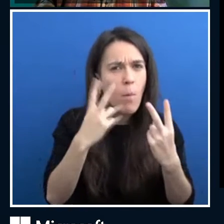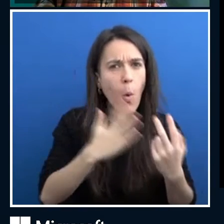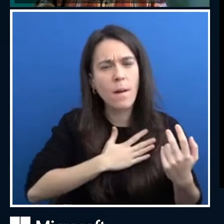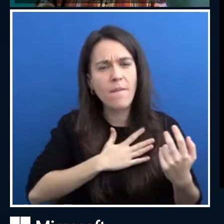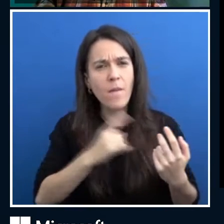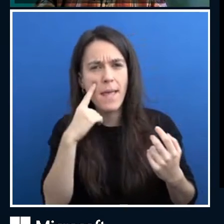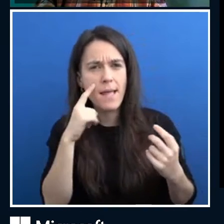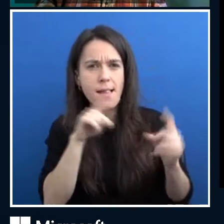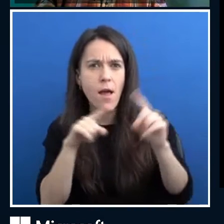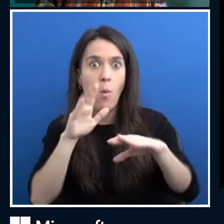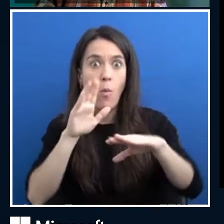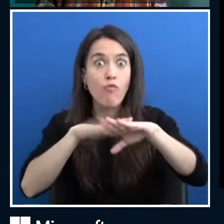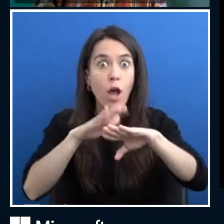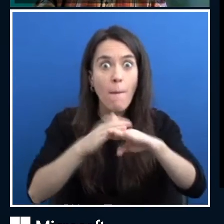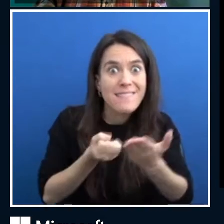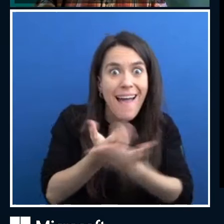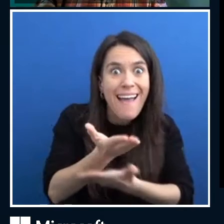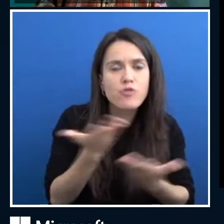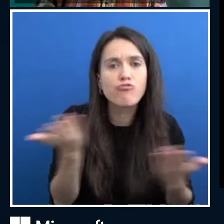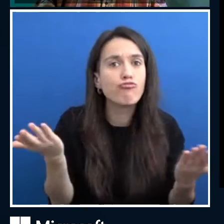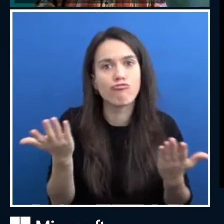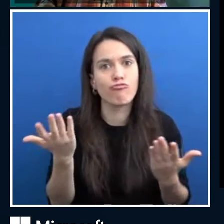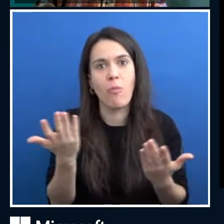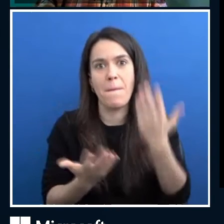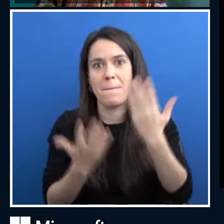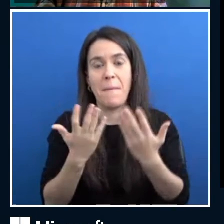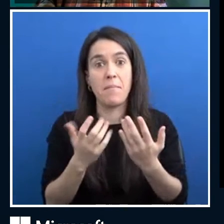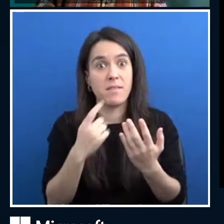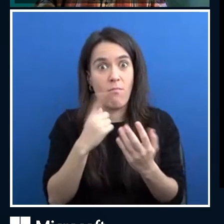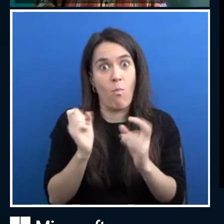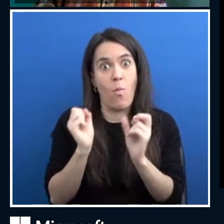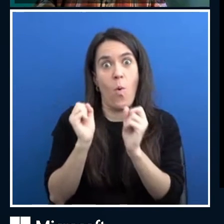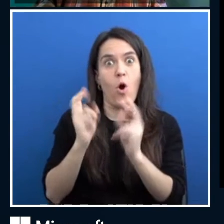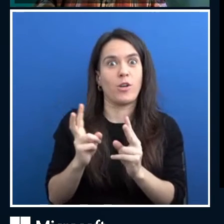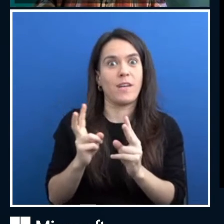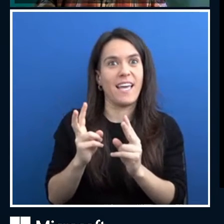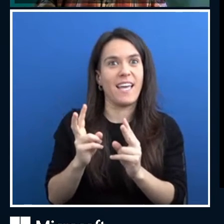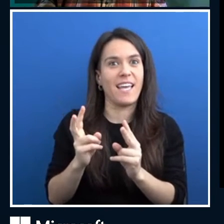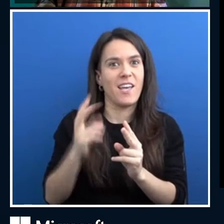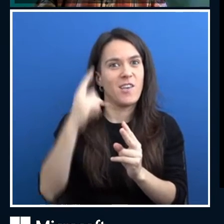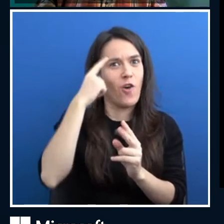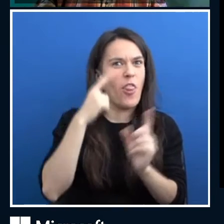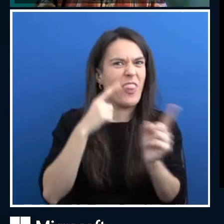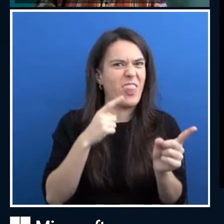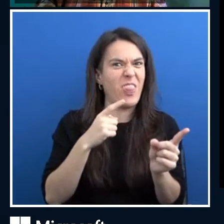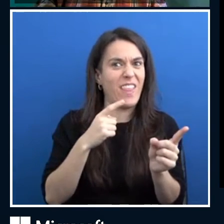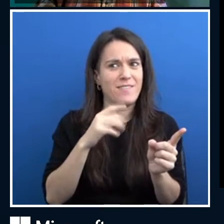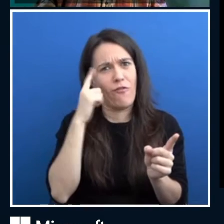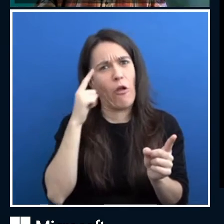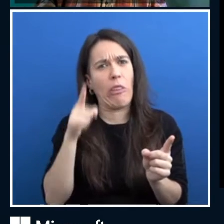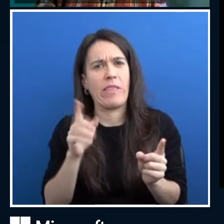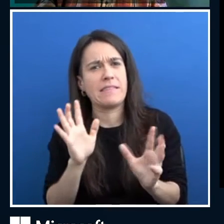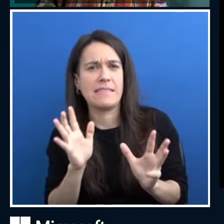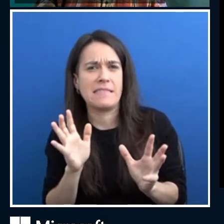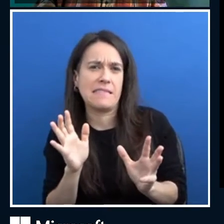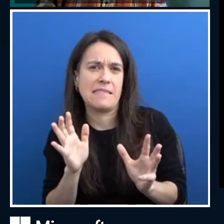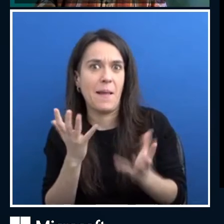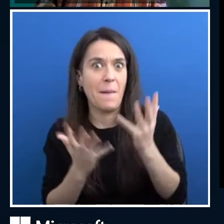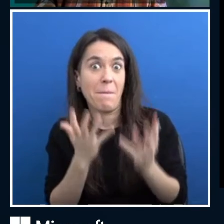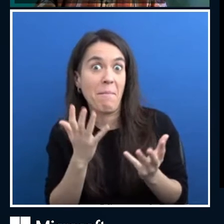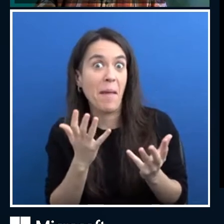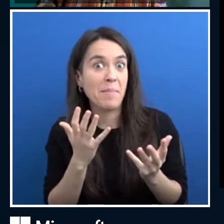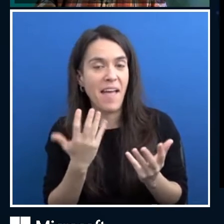engine, right? We, we maybe said it was okay for retail, but do we feel like it's okay for choosing, um, a